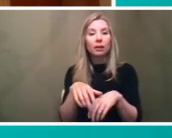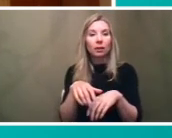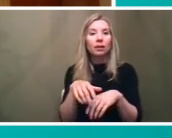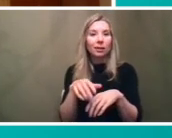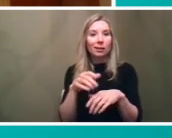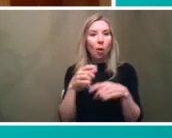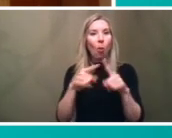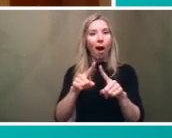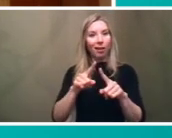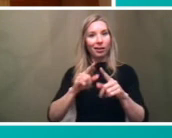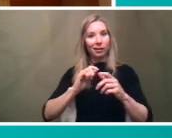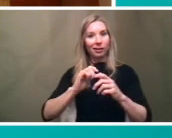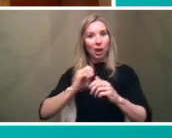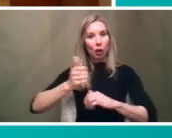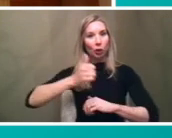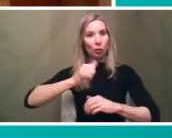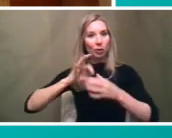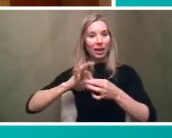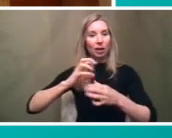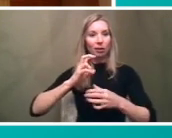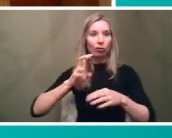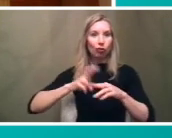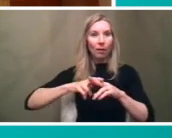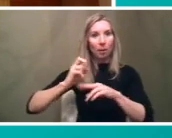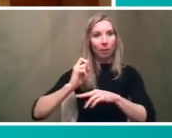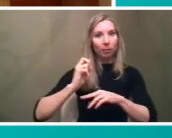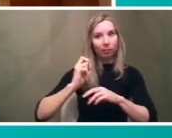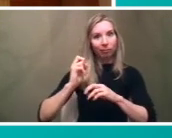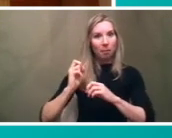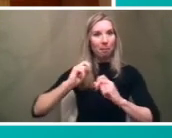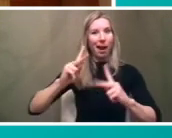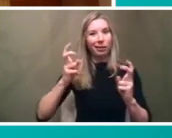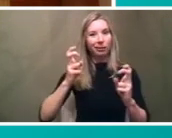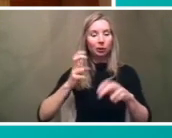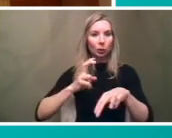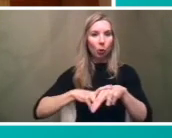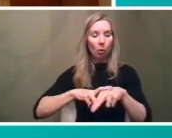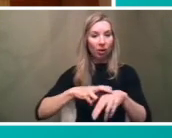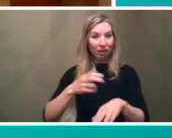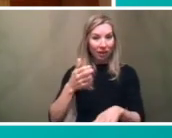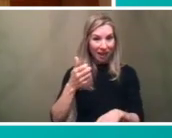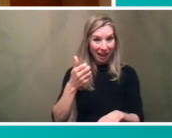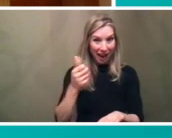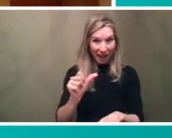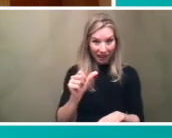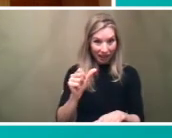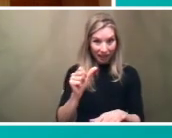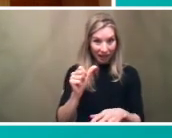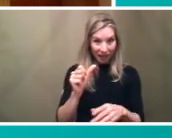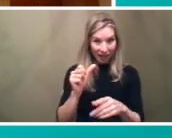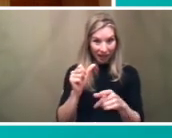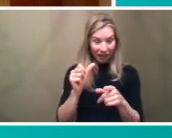is there an intention to take action uh at any point uh before the 2023 uh implementation